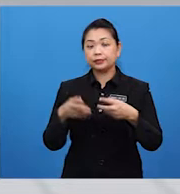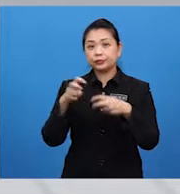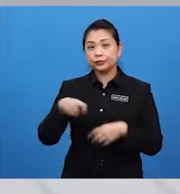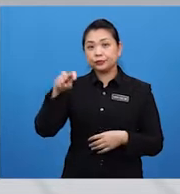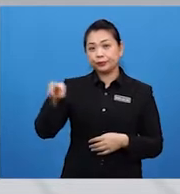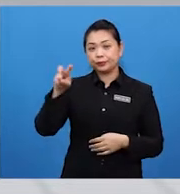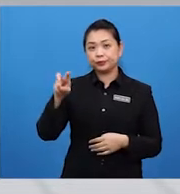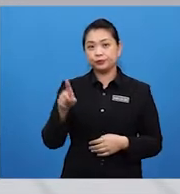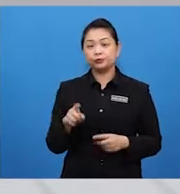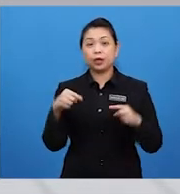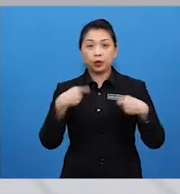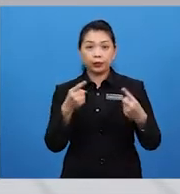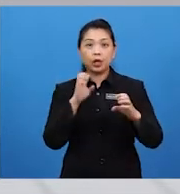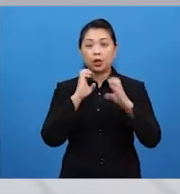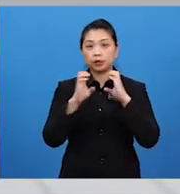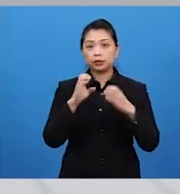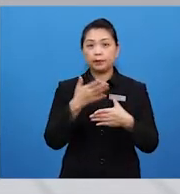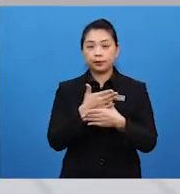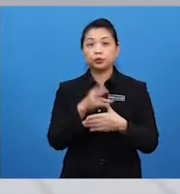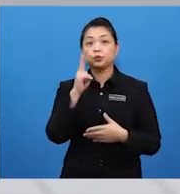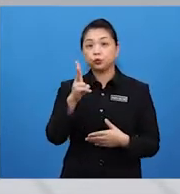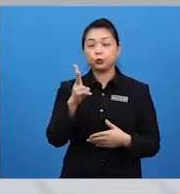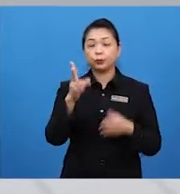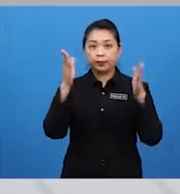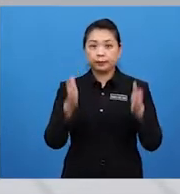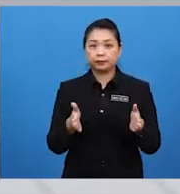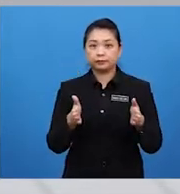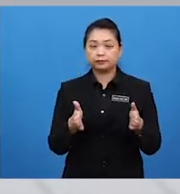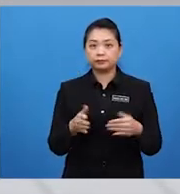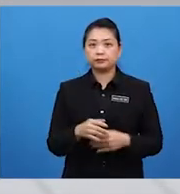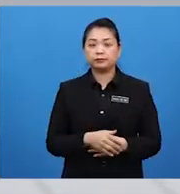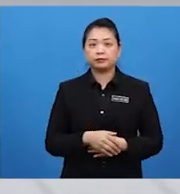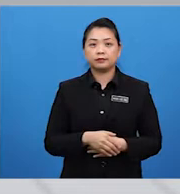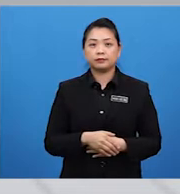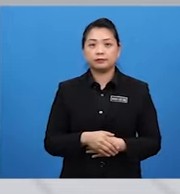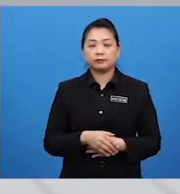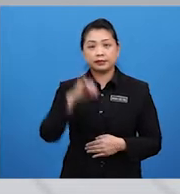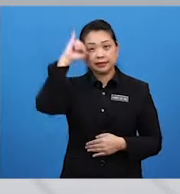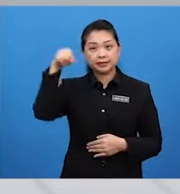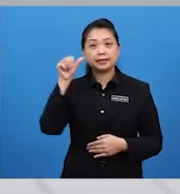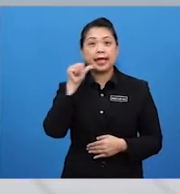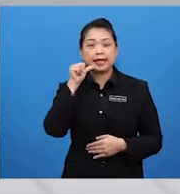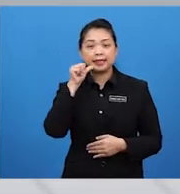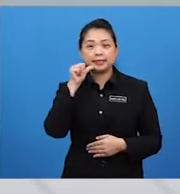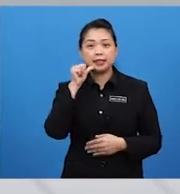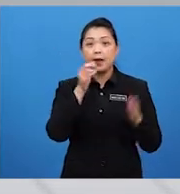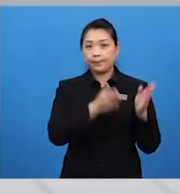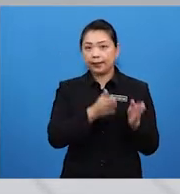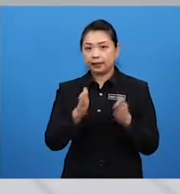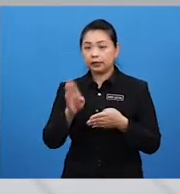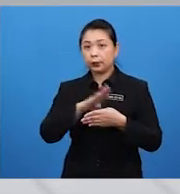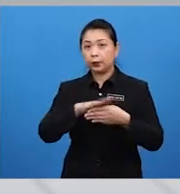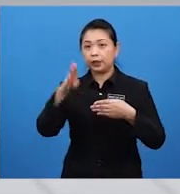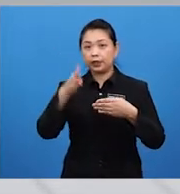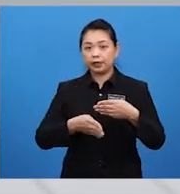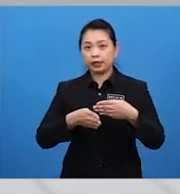are going to read a conversation between two people, Jason and Alice, planning a